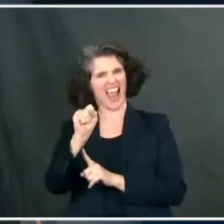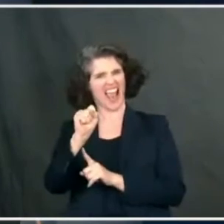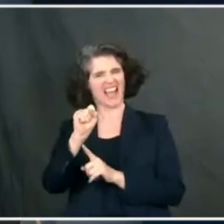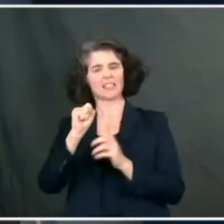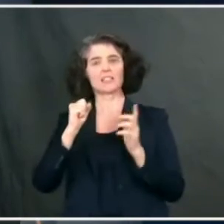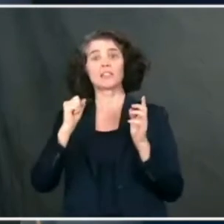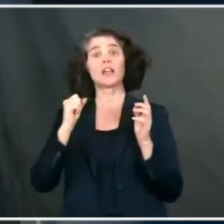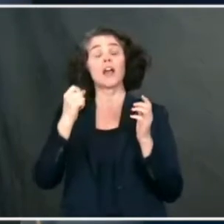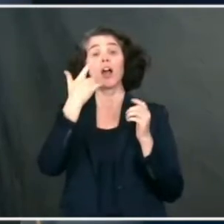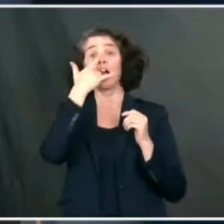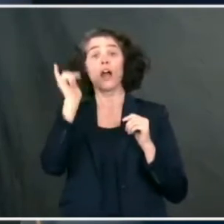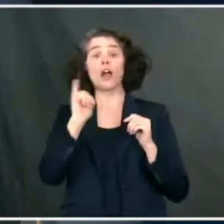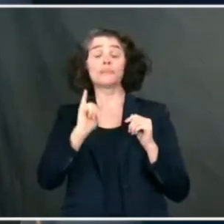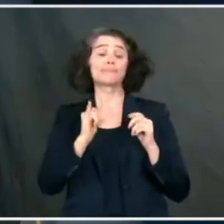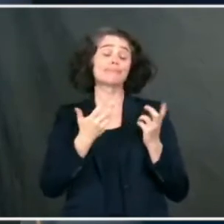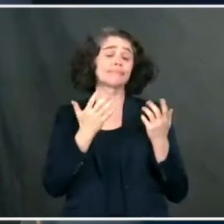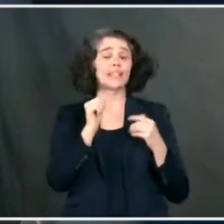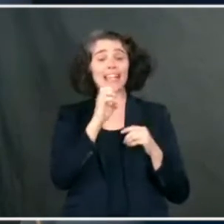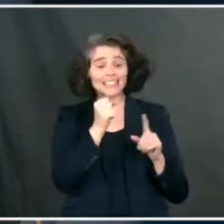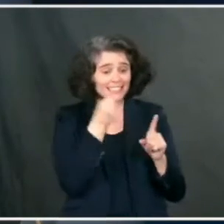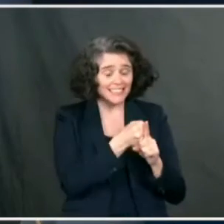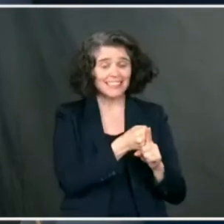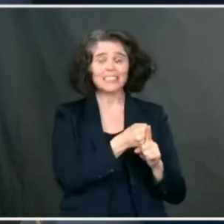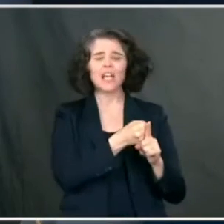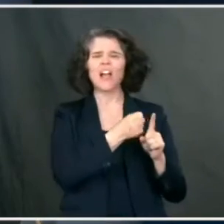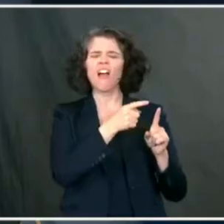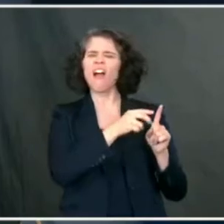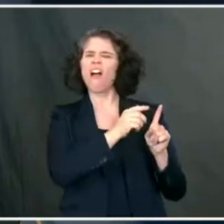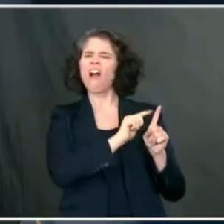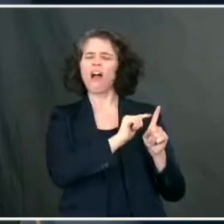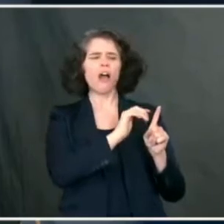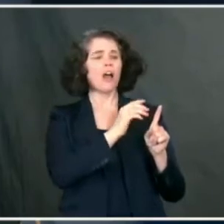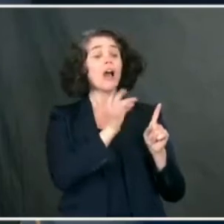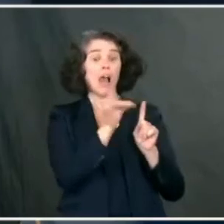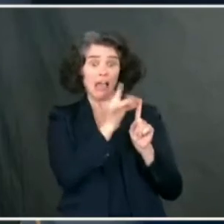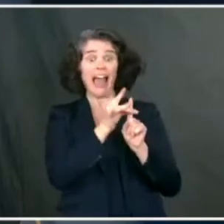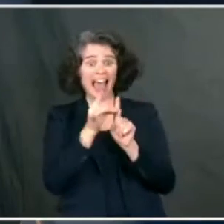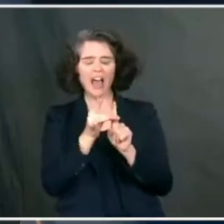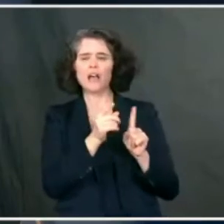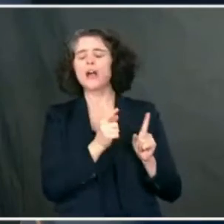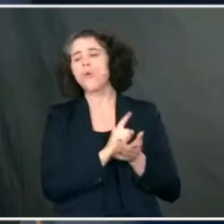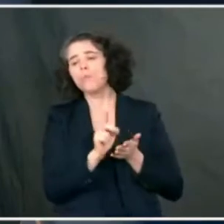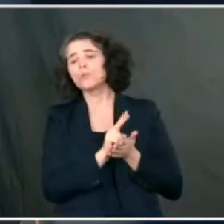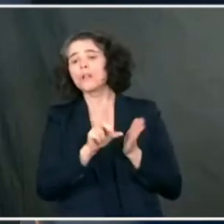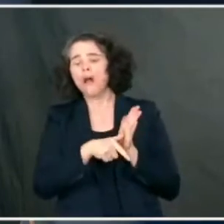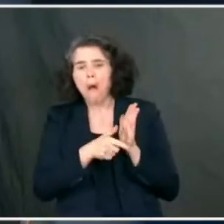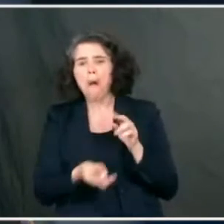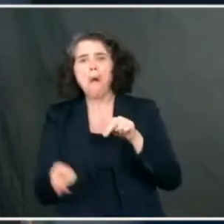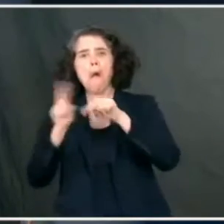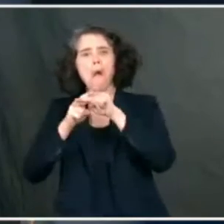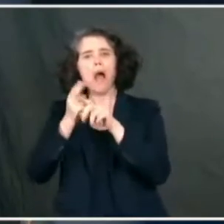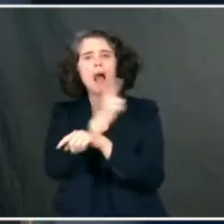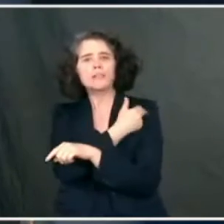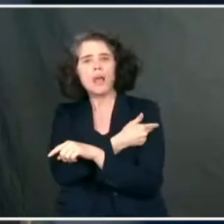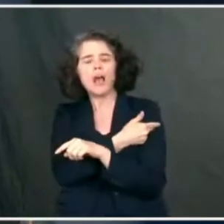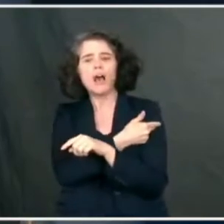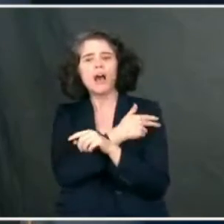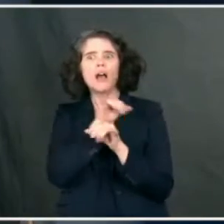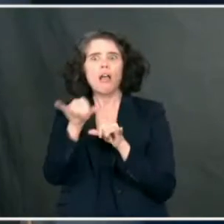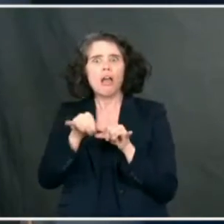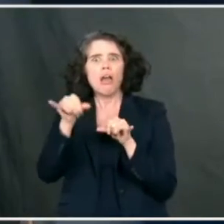you see it represented in hospitalizations, intensive care, and then a couple of weeks later in deaths. So you have almost a